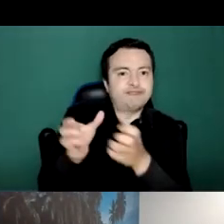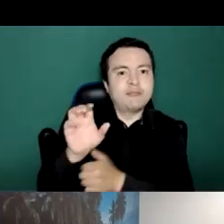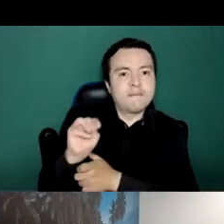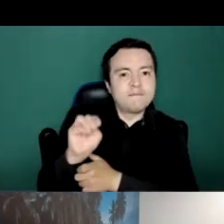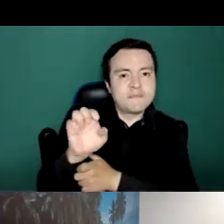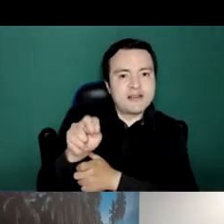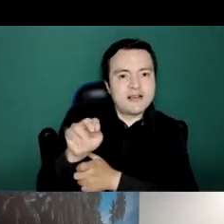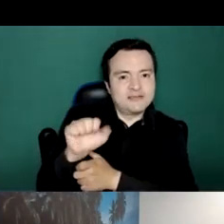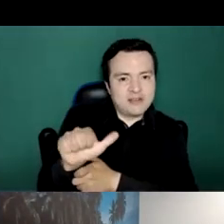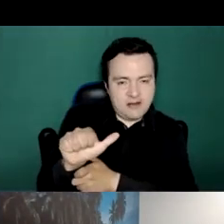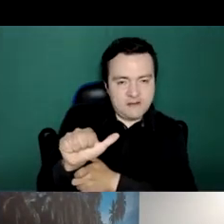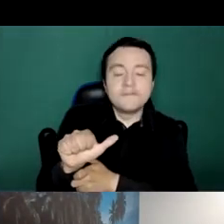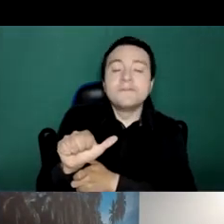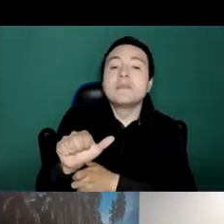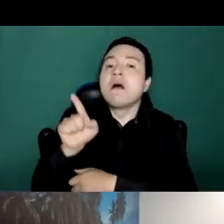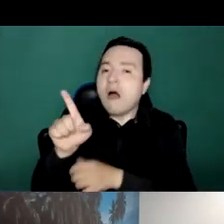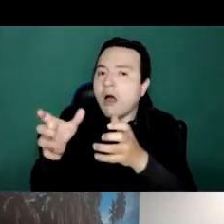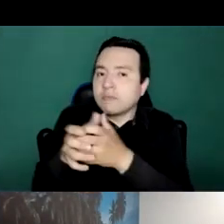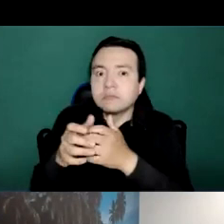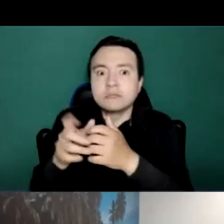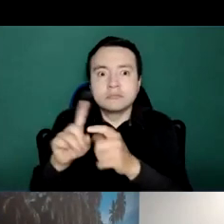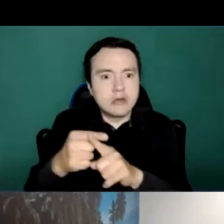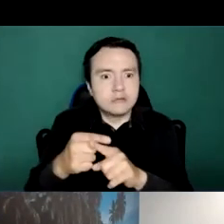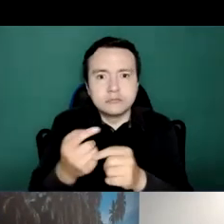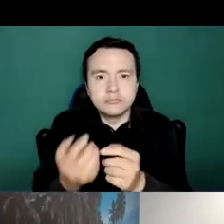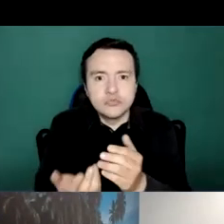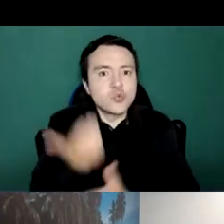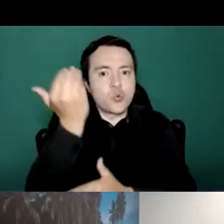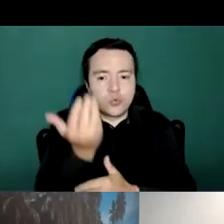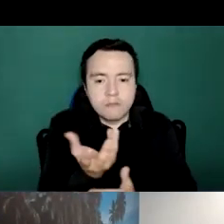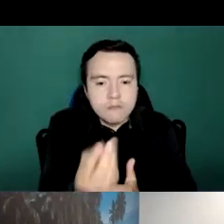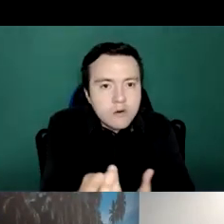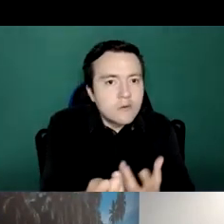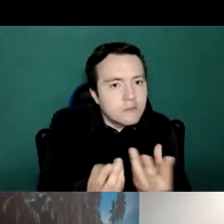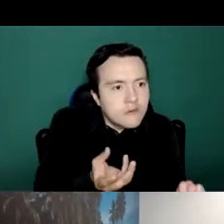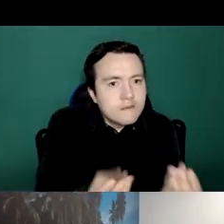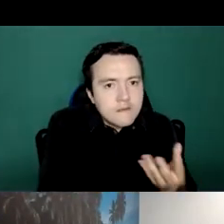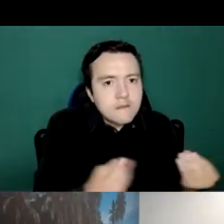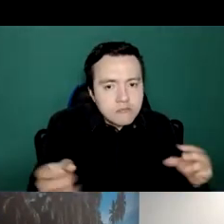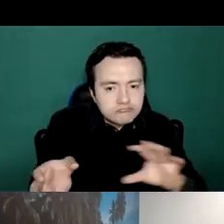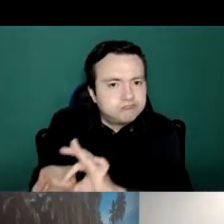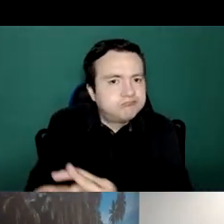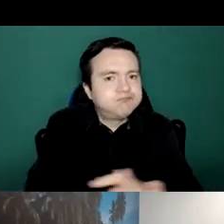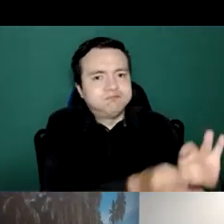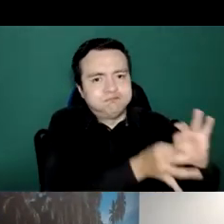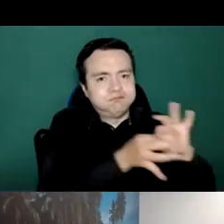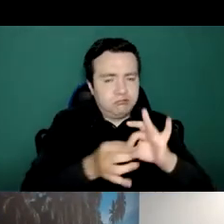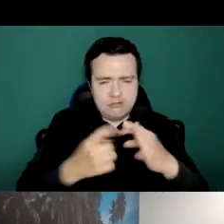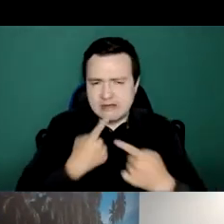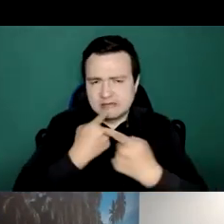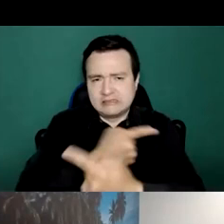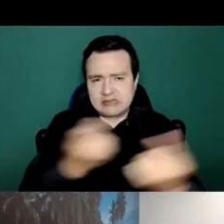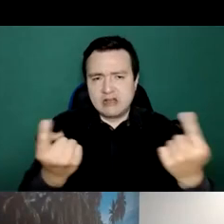part in this and the support mechanism and i want to stress this we spent more than 10 years